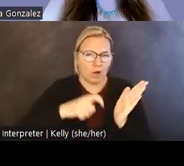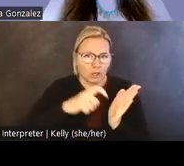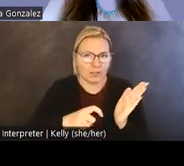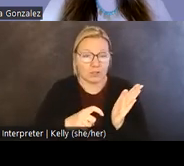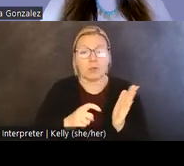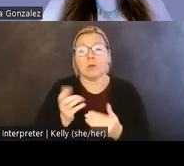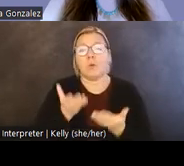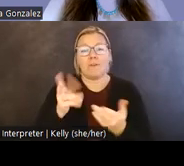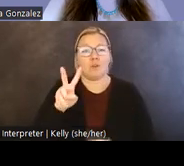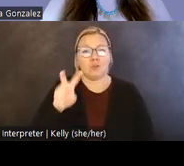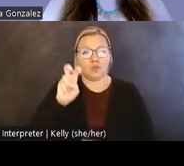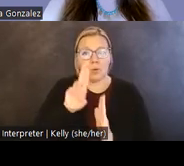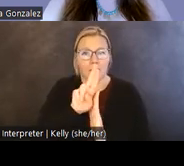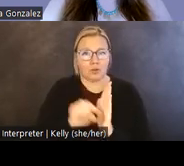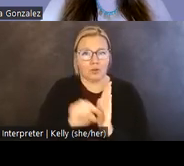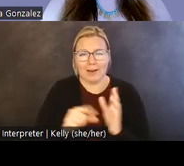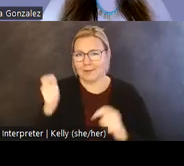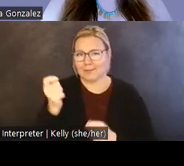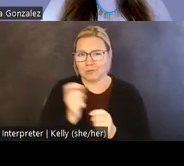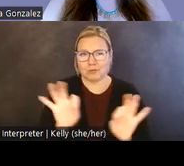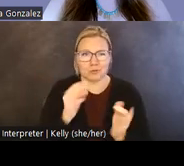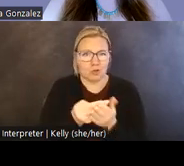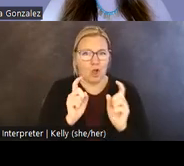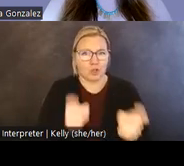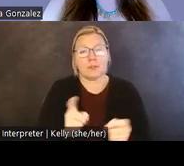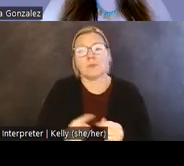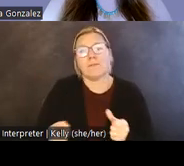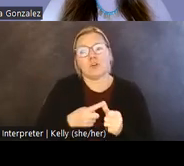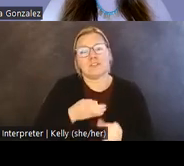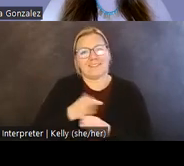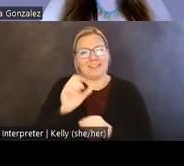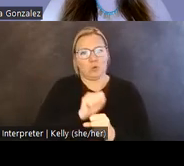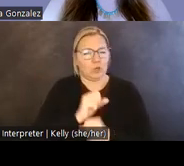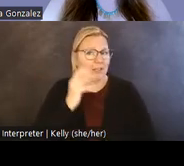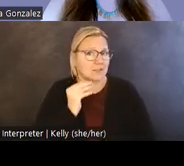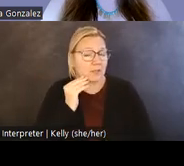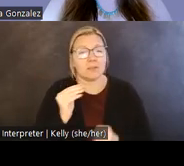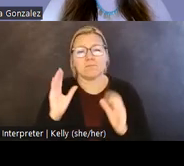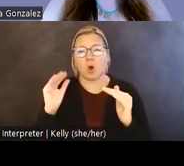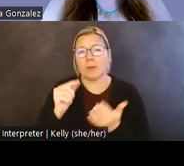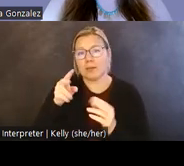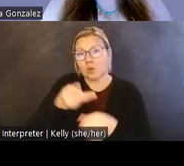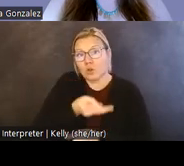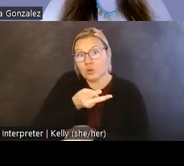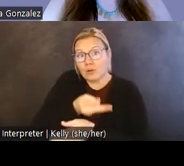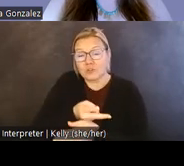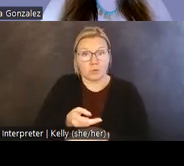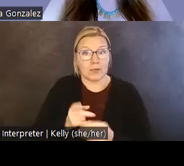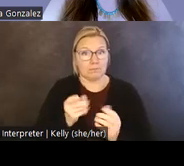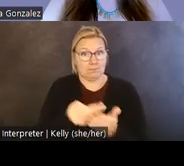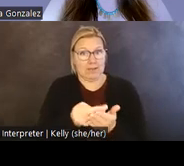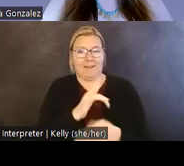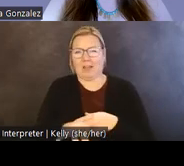undergraduate scholarships to help students have their first fieldwork experience and are hoping to make graduate student scholarships available soon